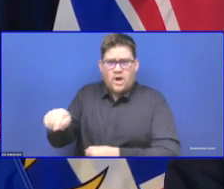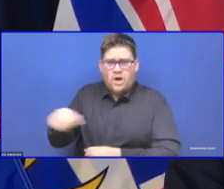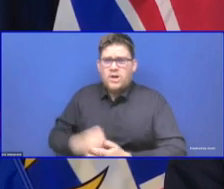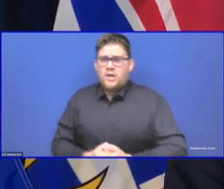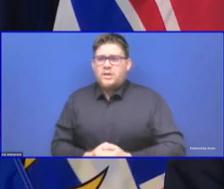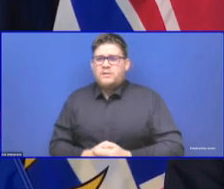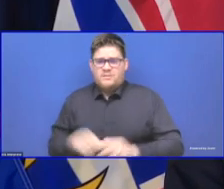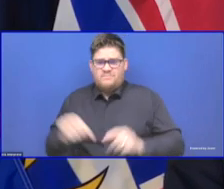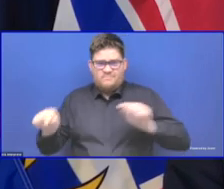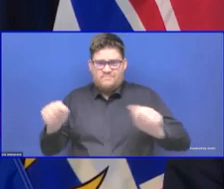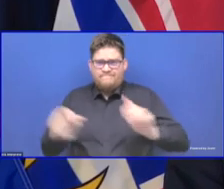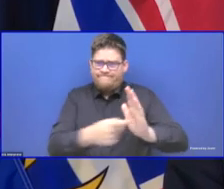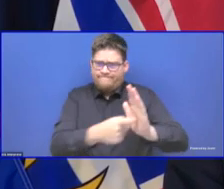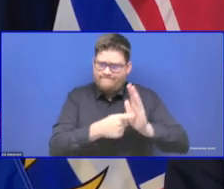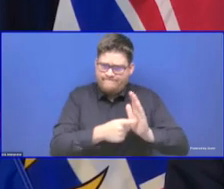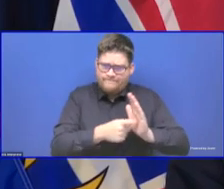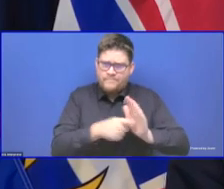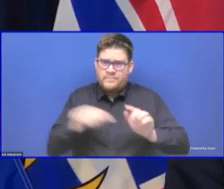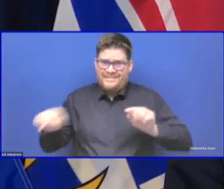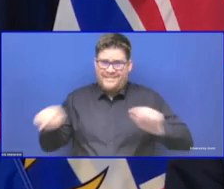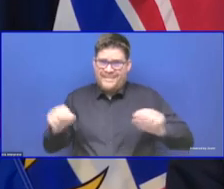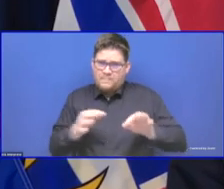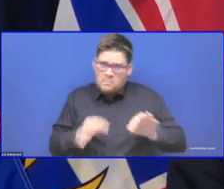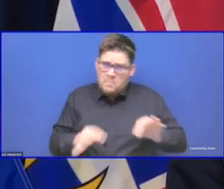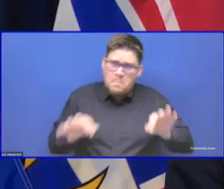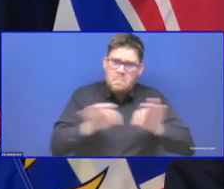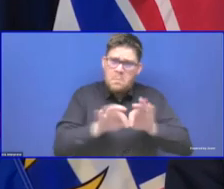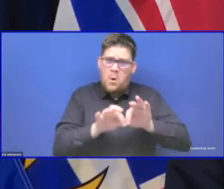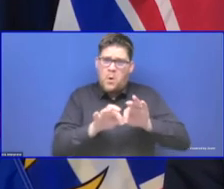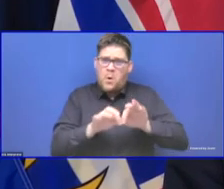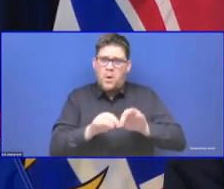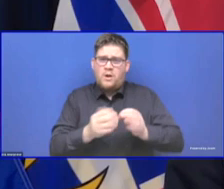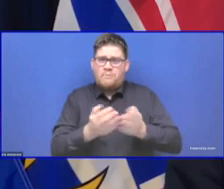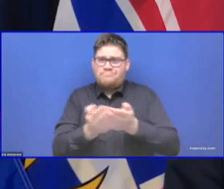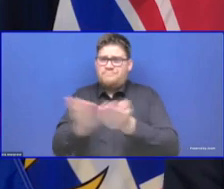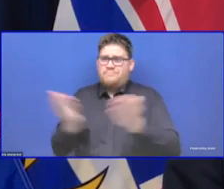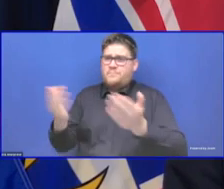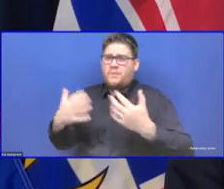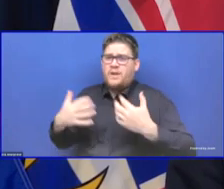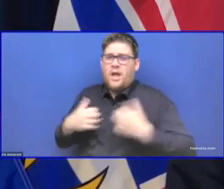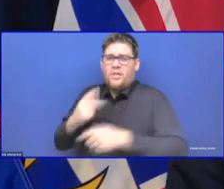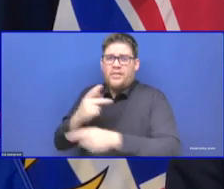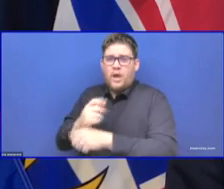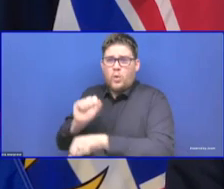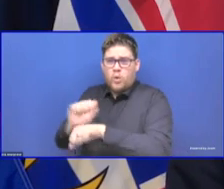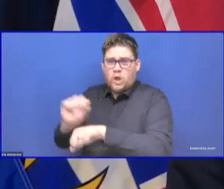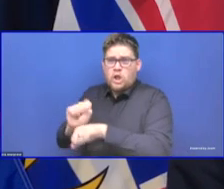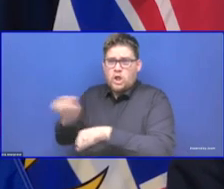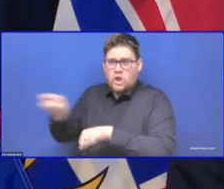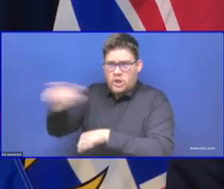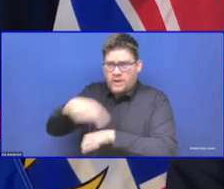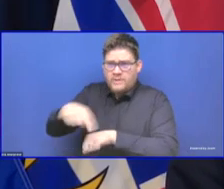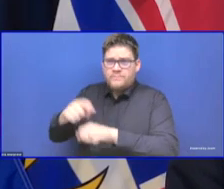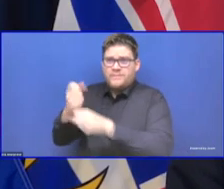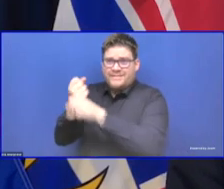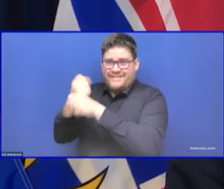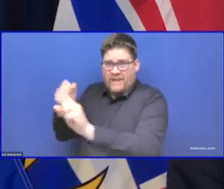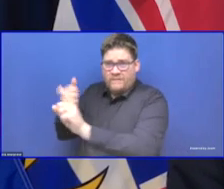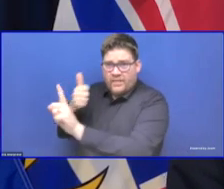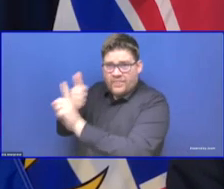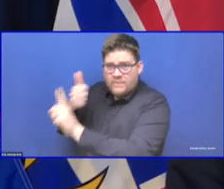workers are safe and are protected. Across categories of workers, we've seen 98